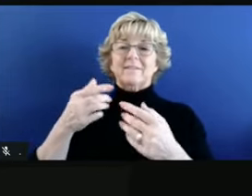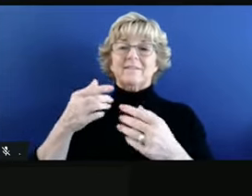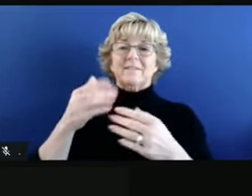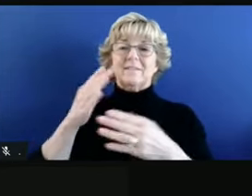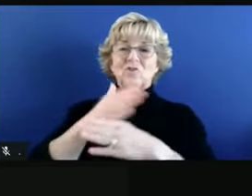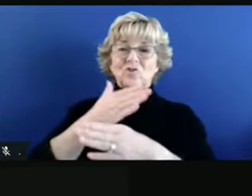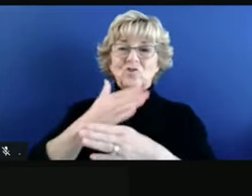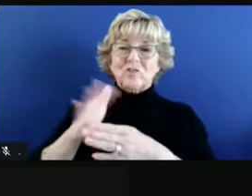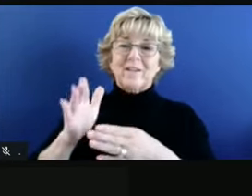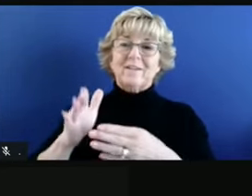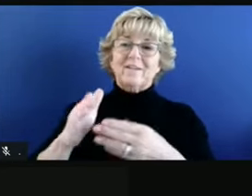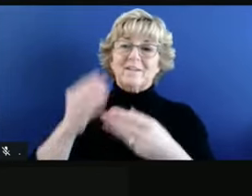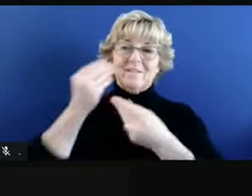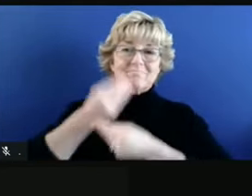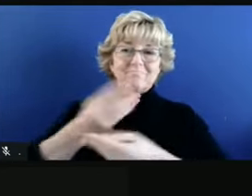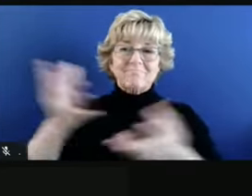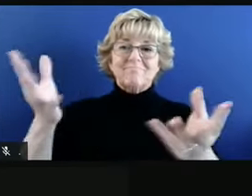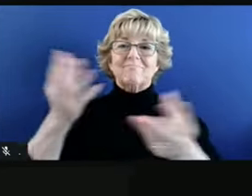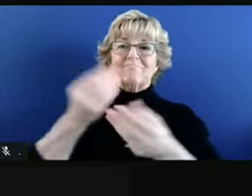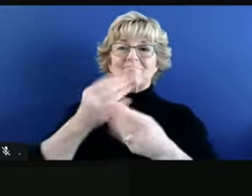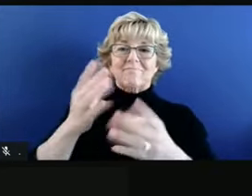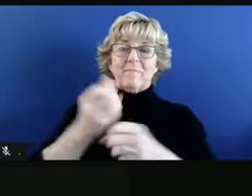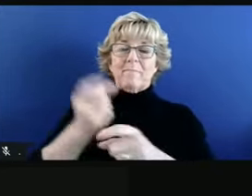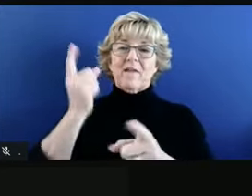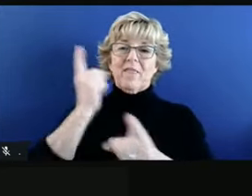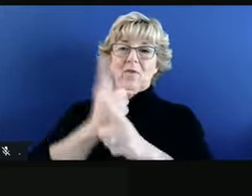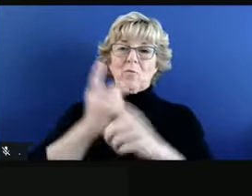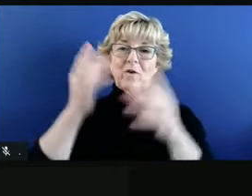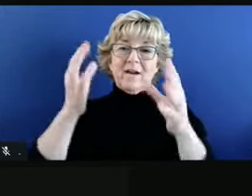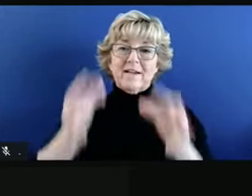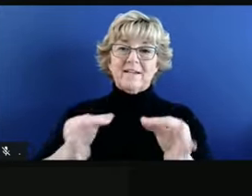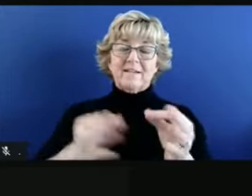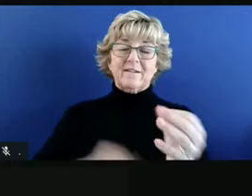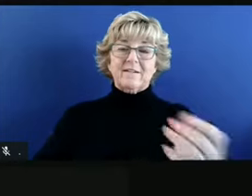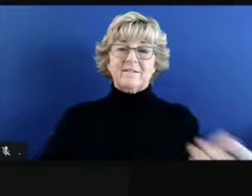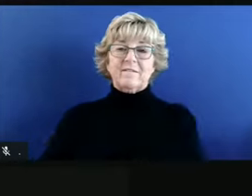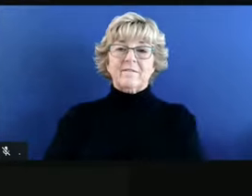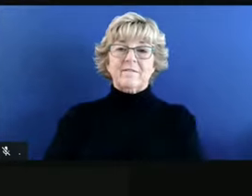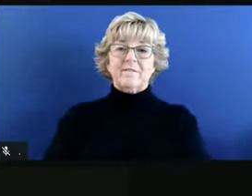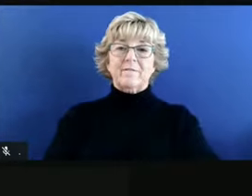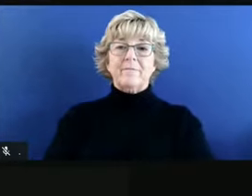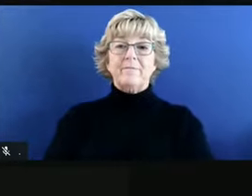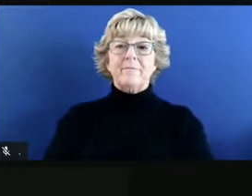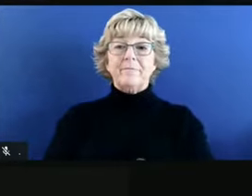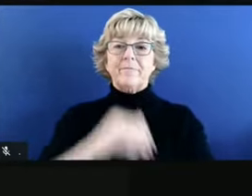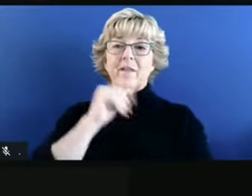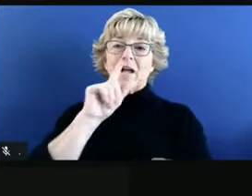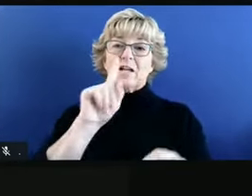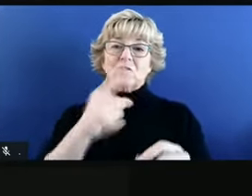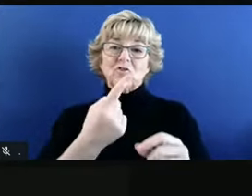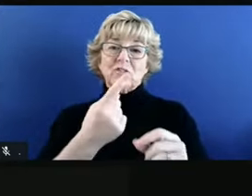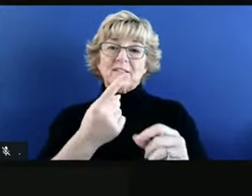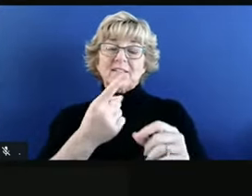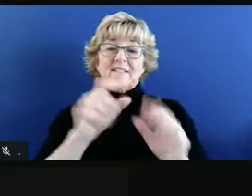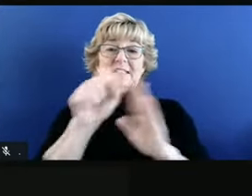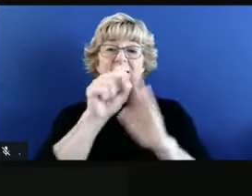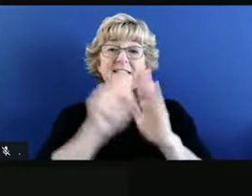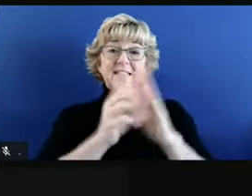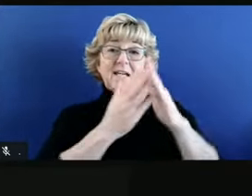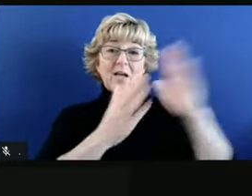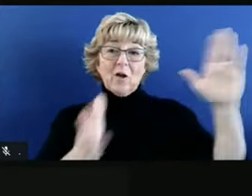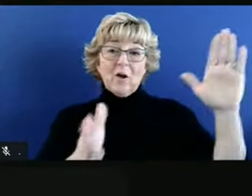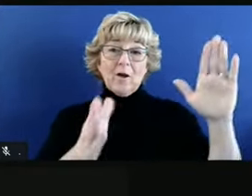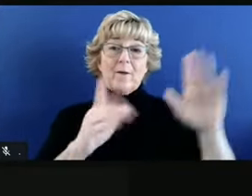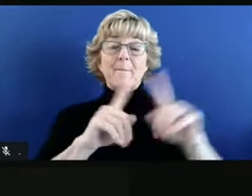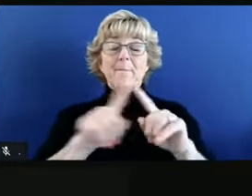broadly, and make thoughtful decisions. Maybe not statewide only, but regionally as well. Angela